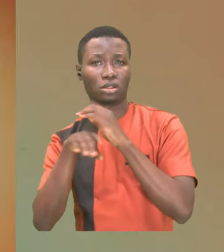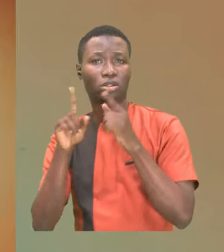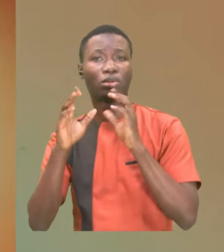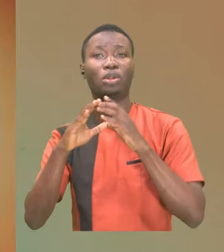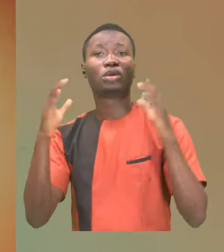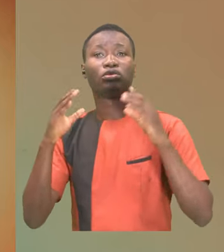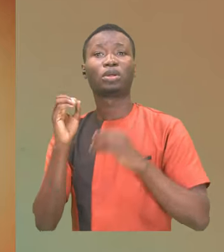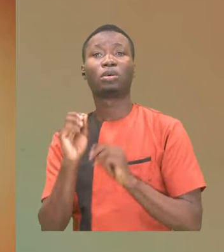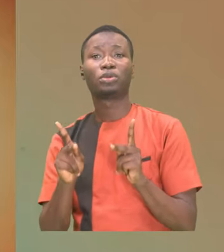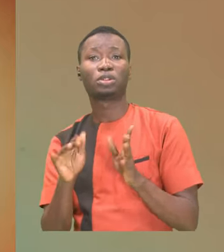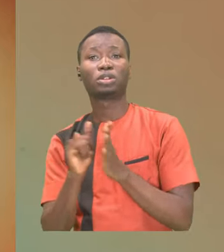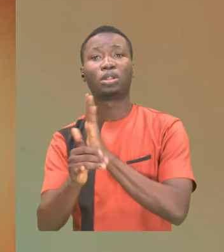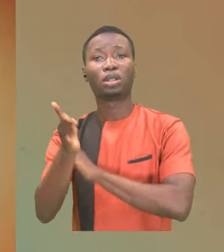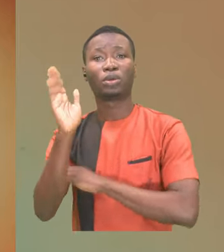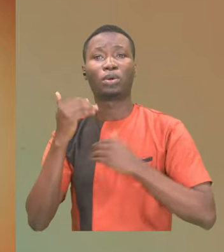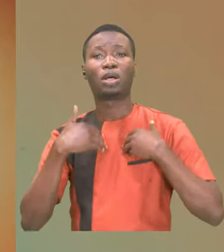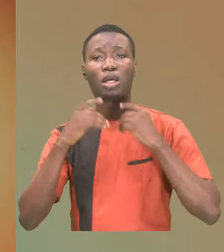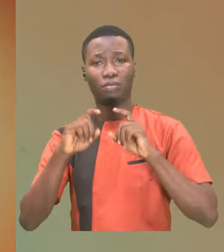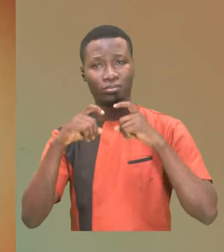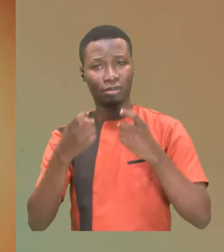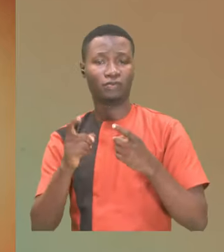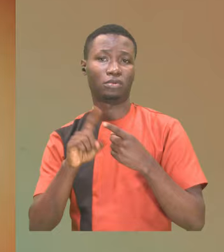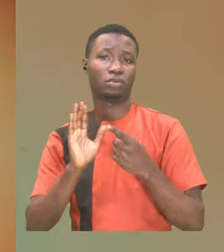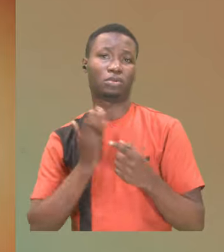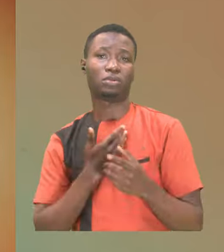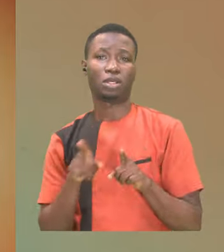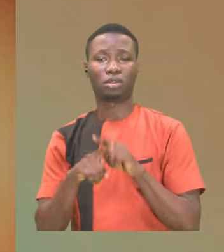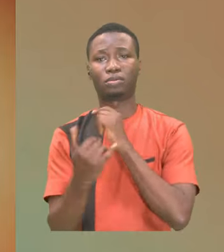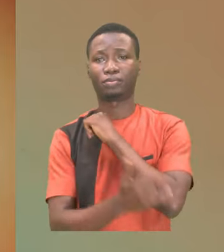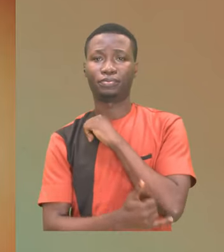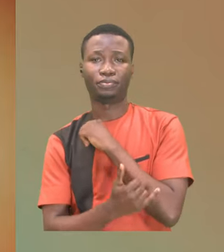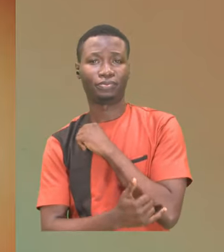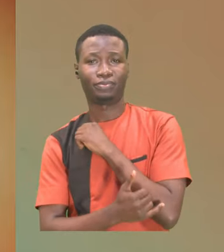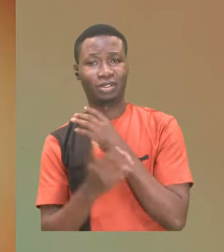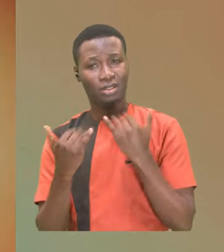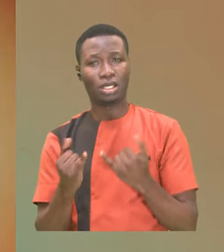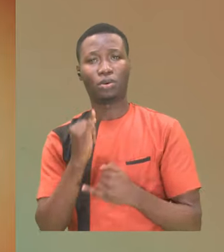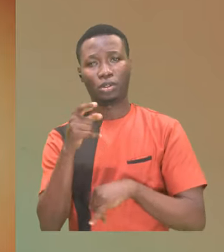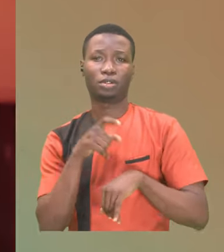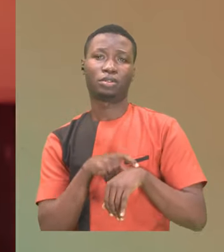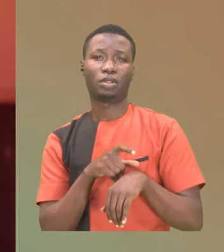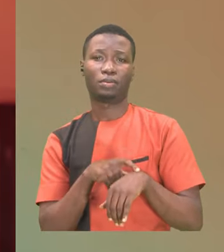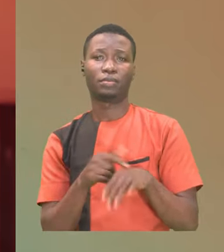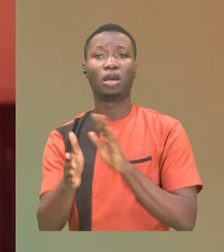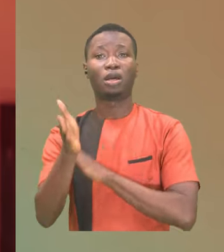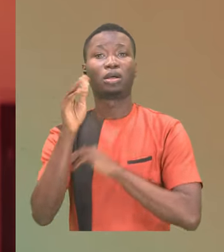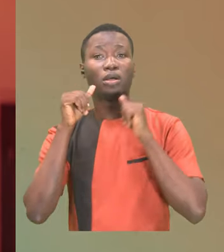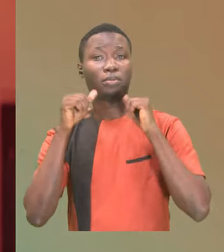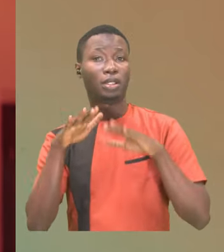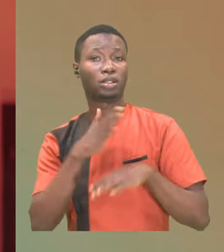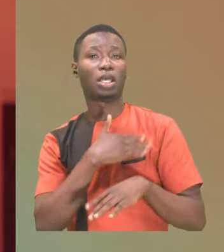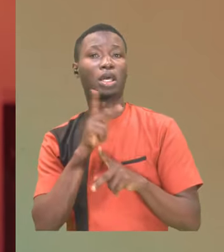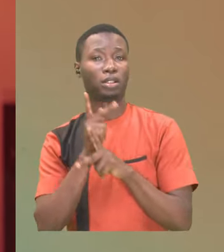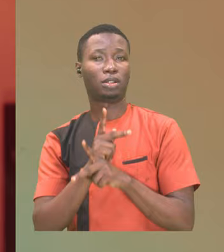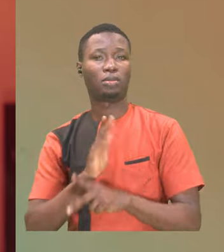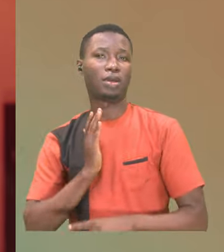abundant opportunities that God has bestowed on this nation. It is time. God bless and keep